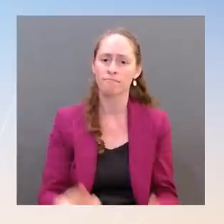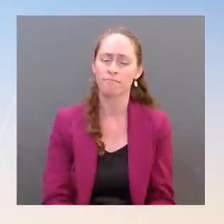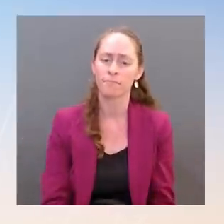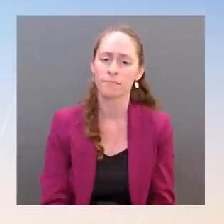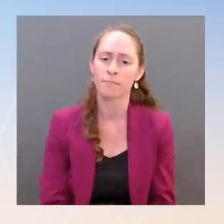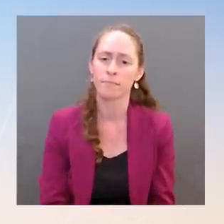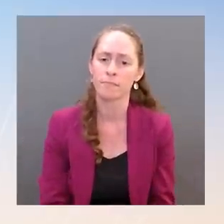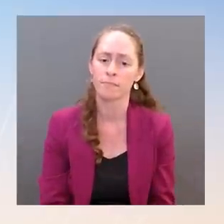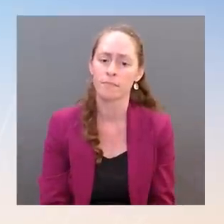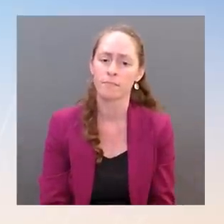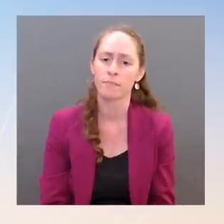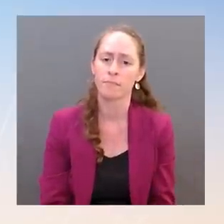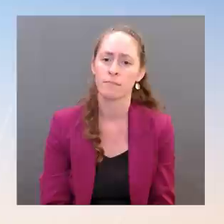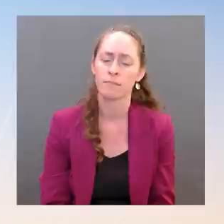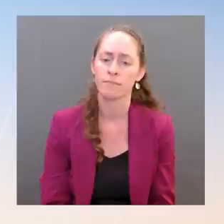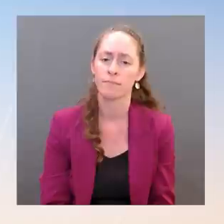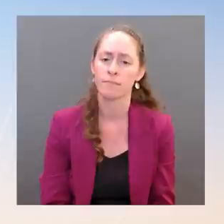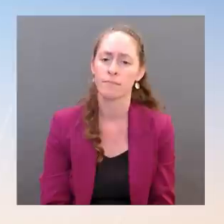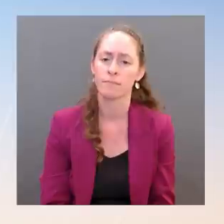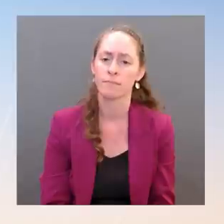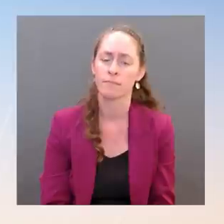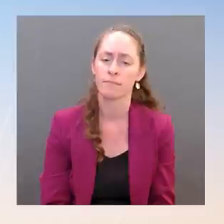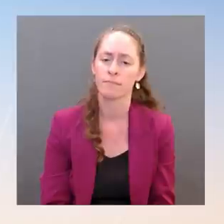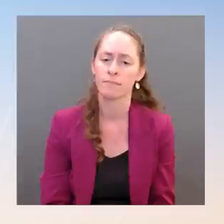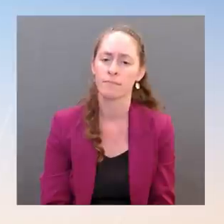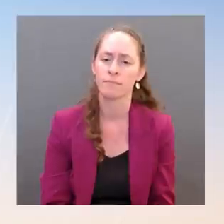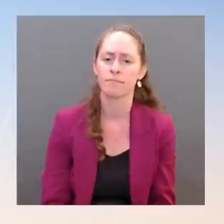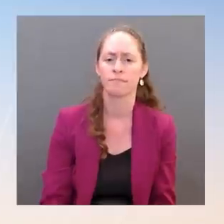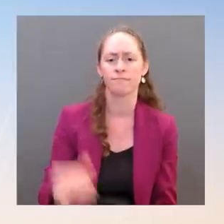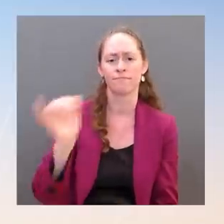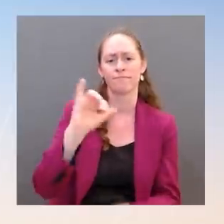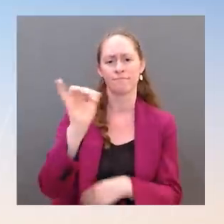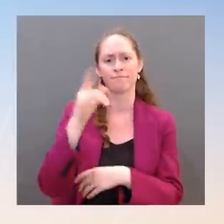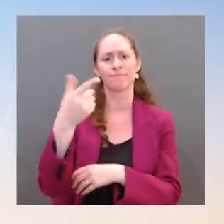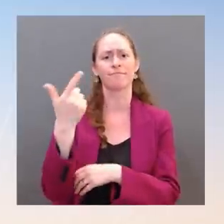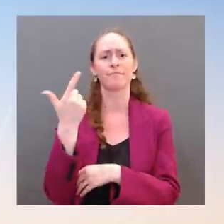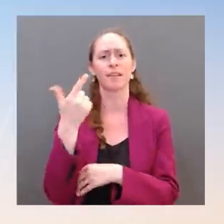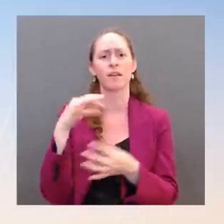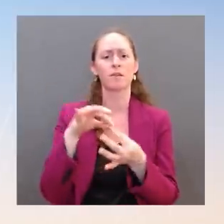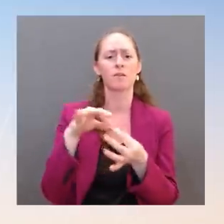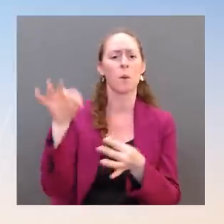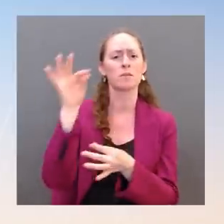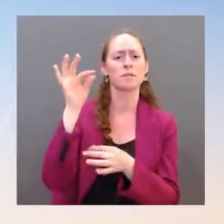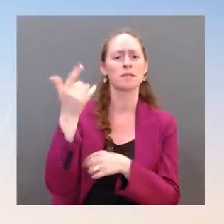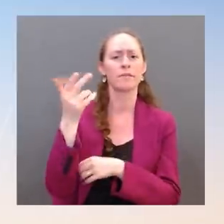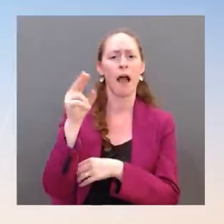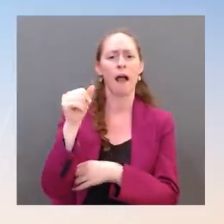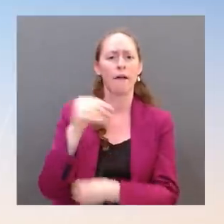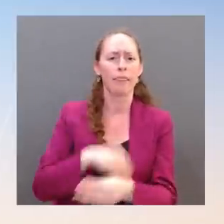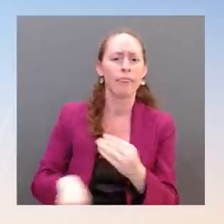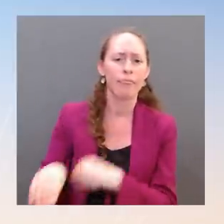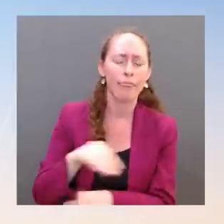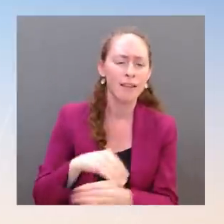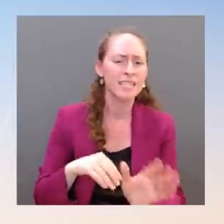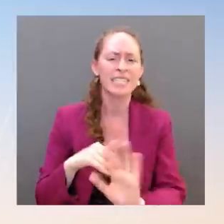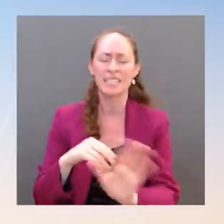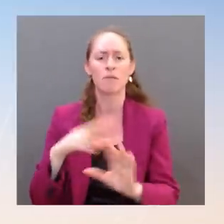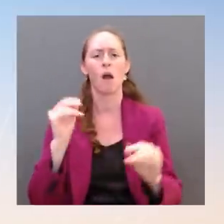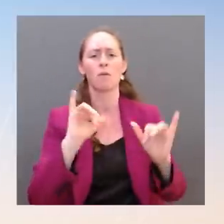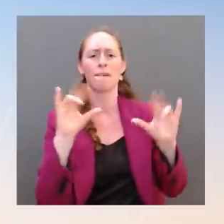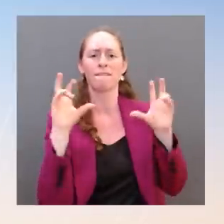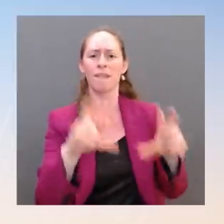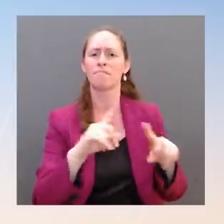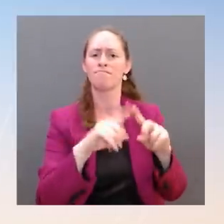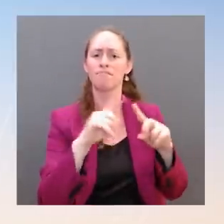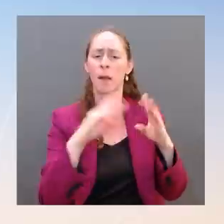trafficking, investing through the ARP and community programs to prevent crime. But I don't have any more to share on any calls that